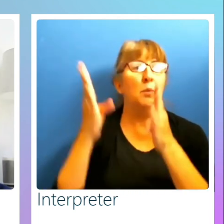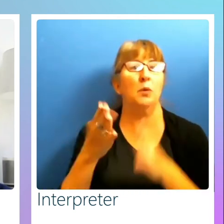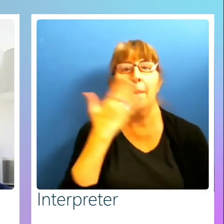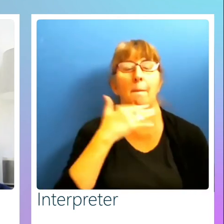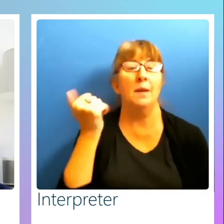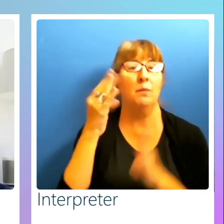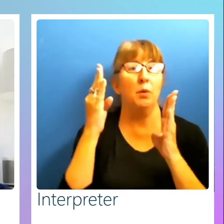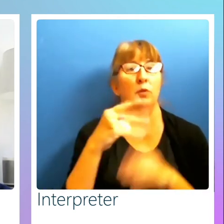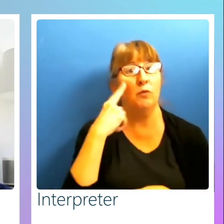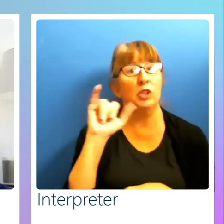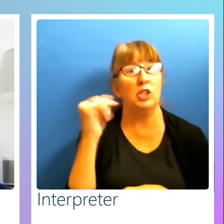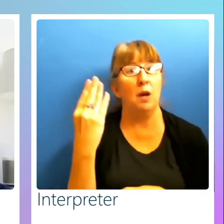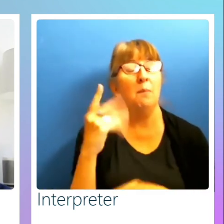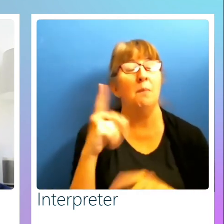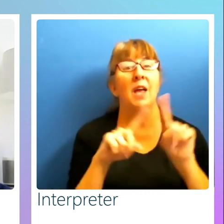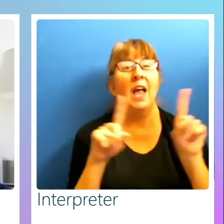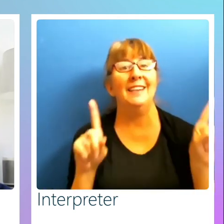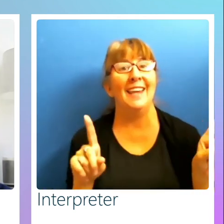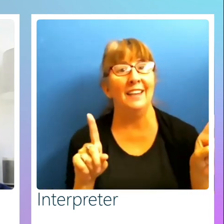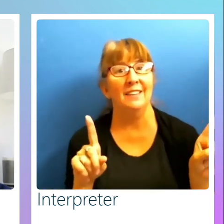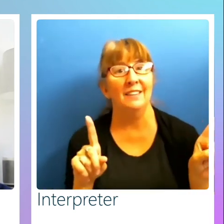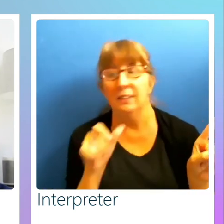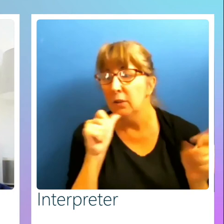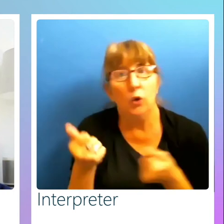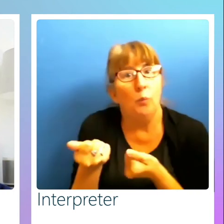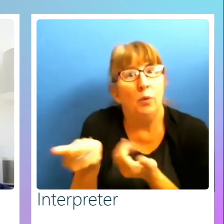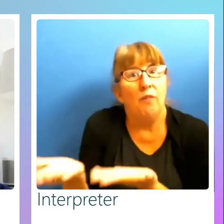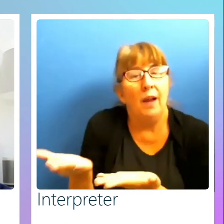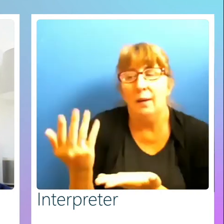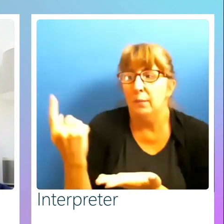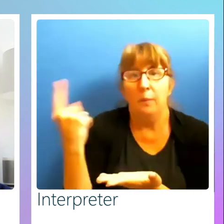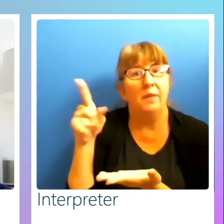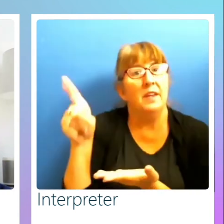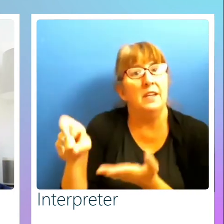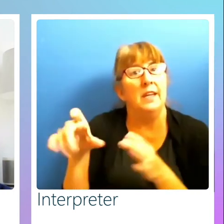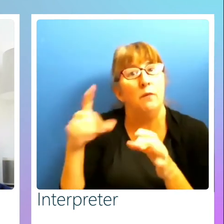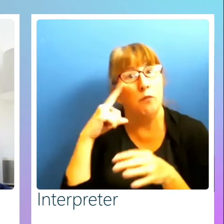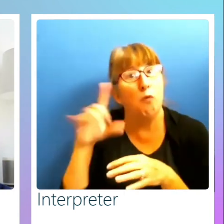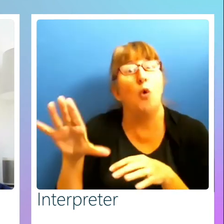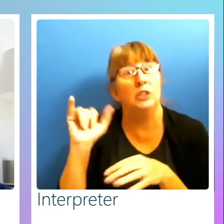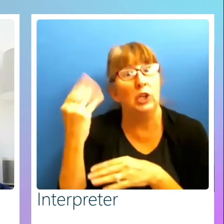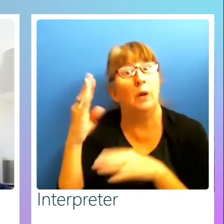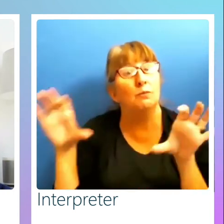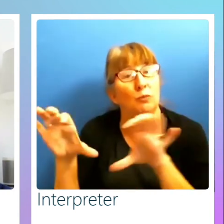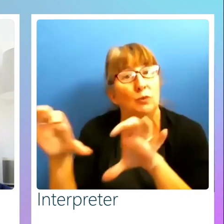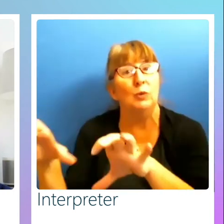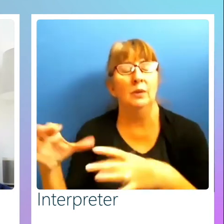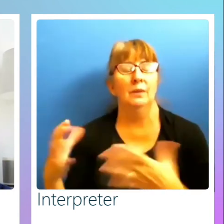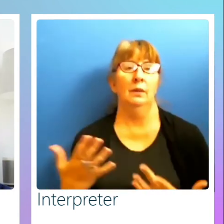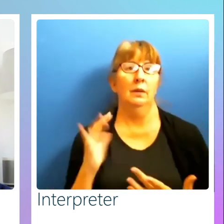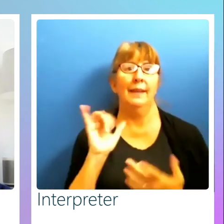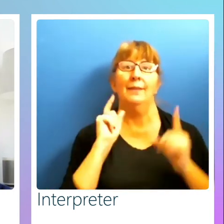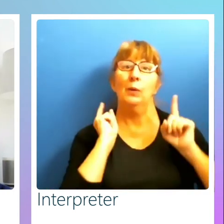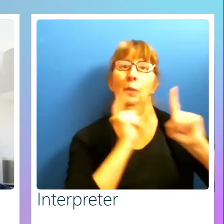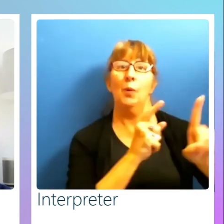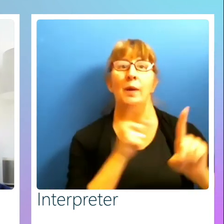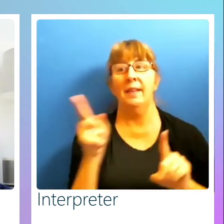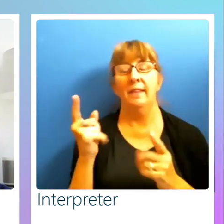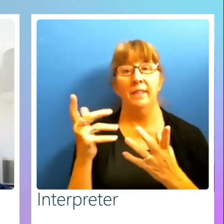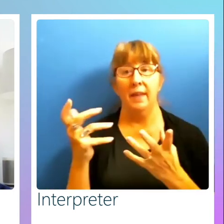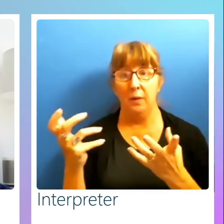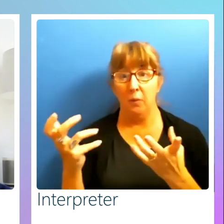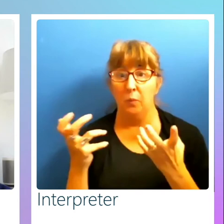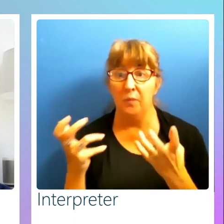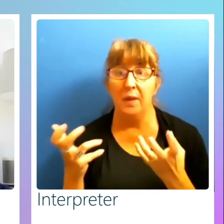job, and yet you're not providing them something they need to do their job. This is the whole notion, you know, the person wants a pin. And,